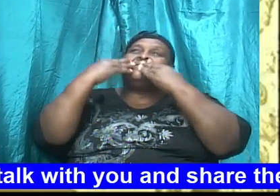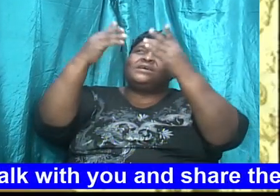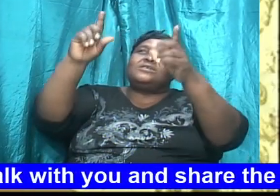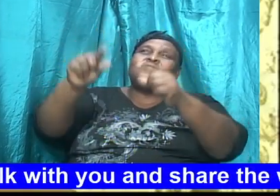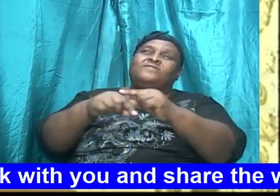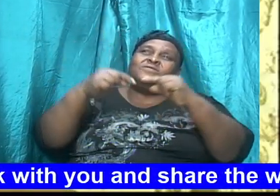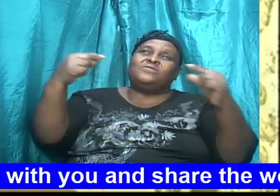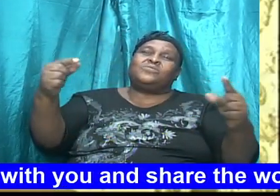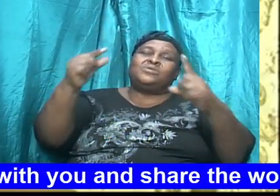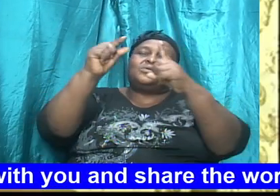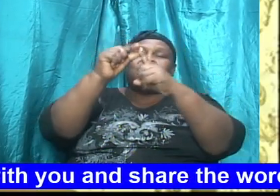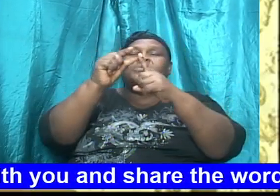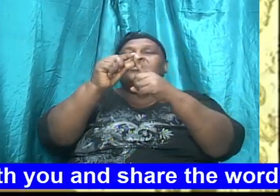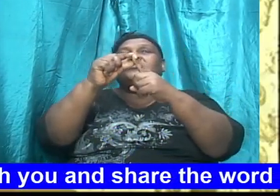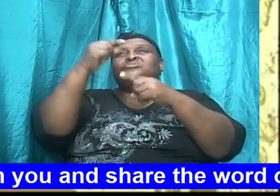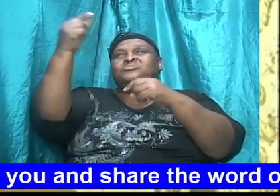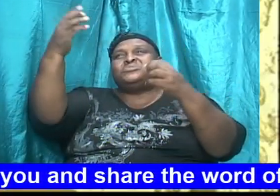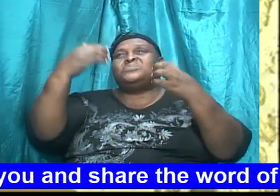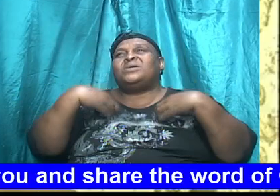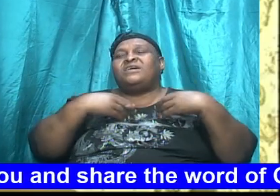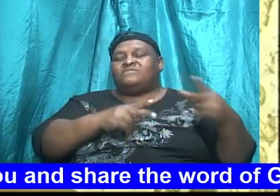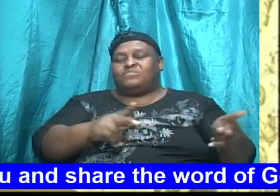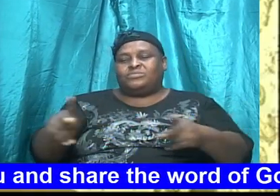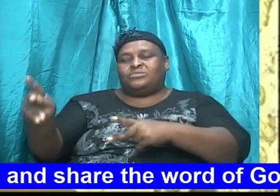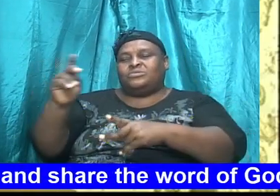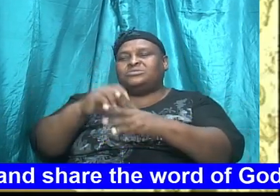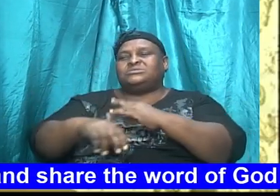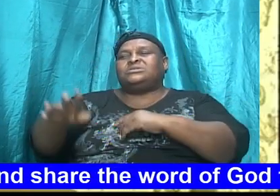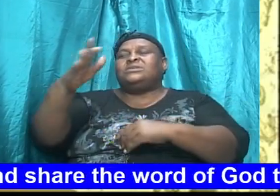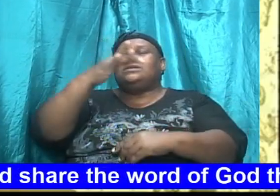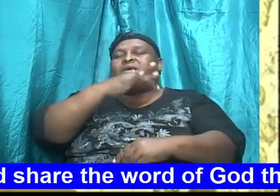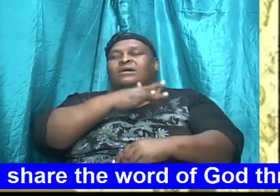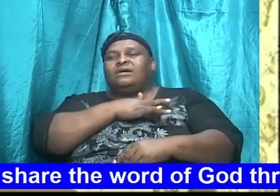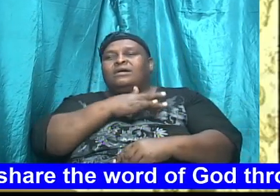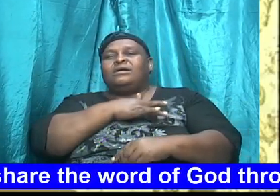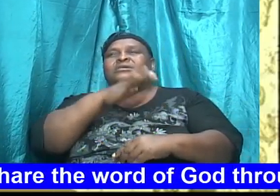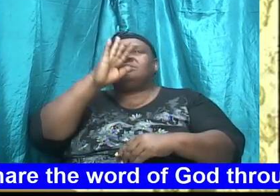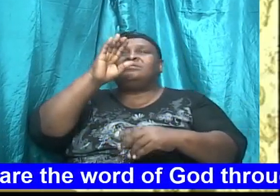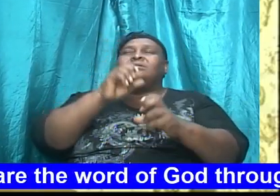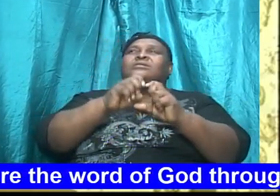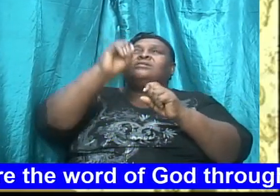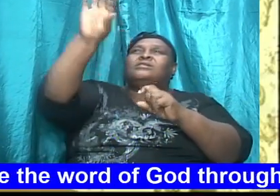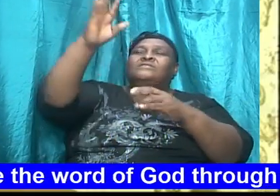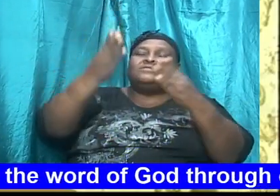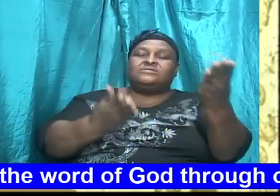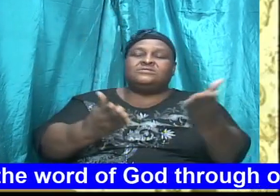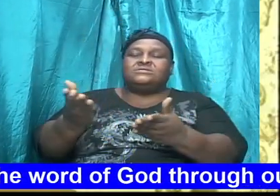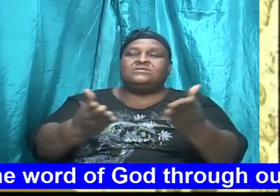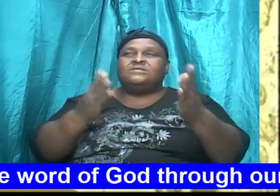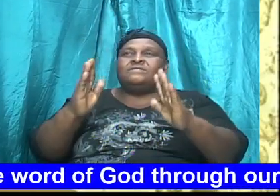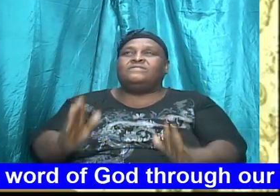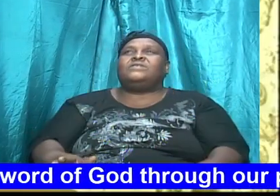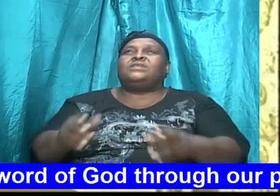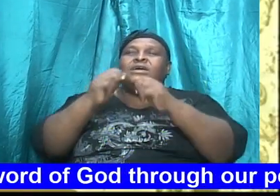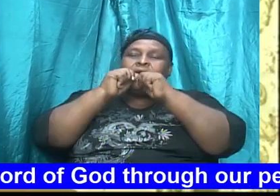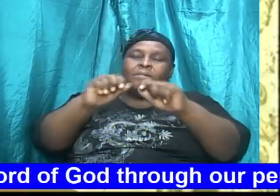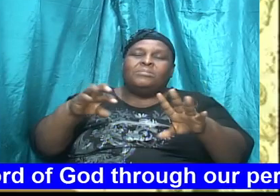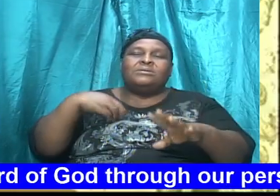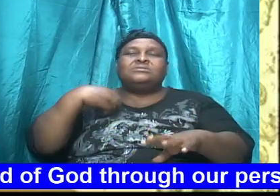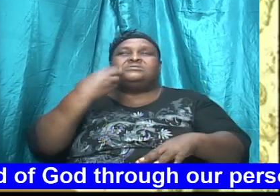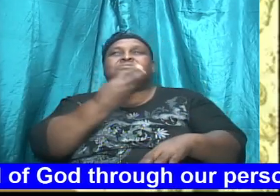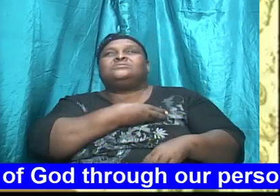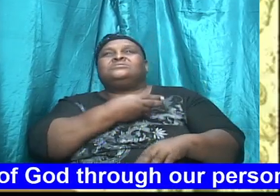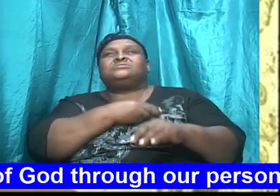the great words that you have laid on the hearts of your servants and has blessed us